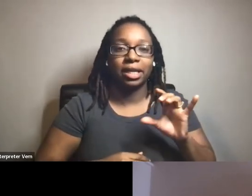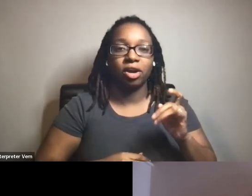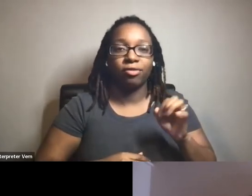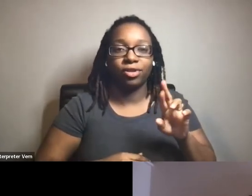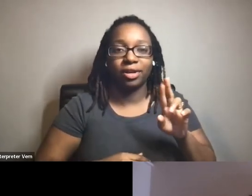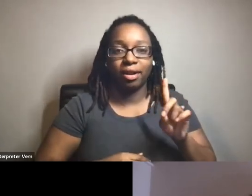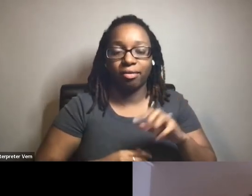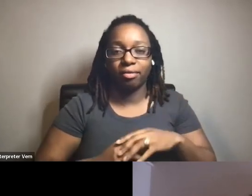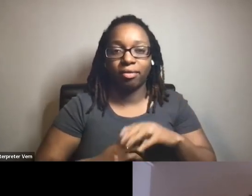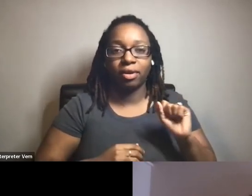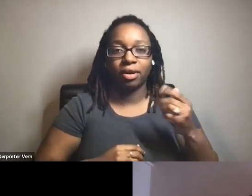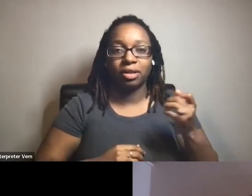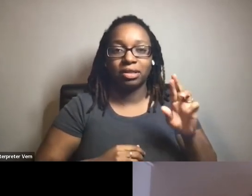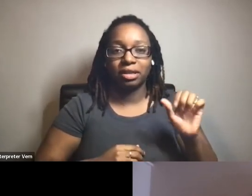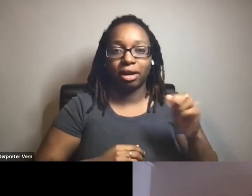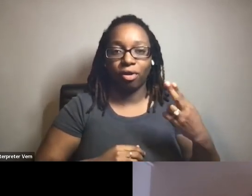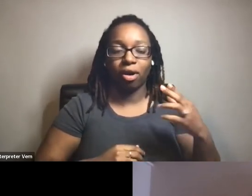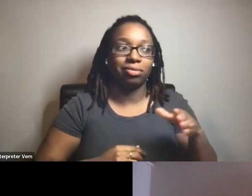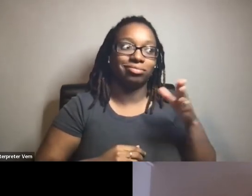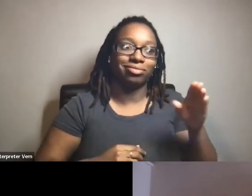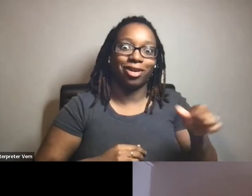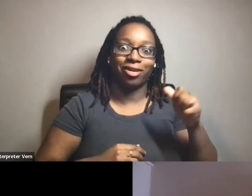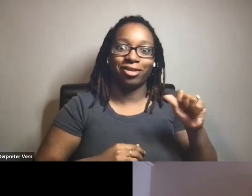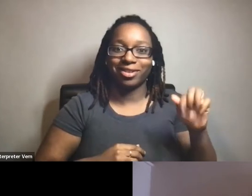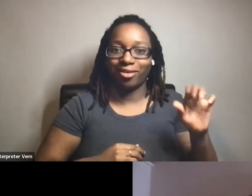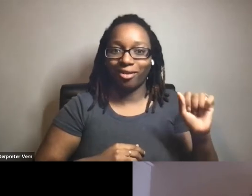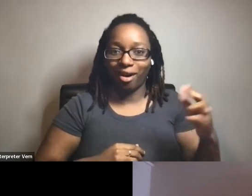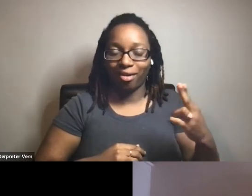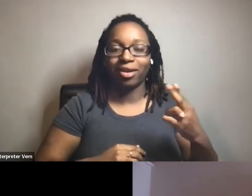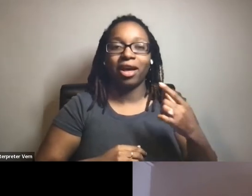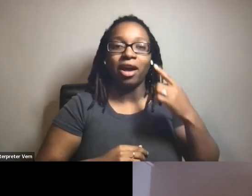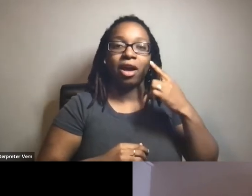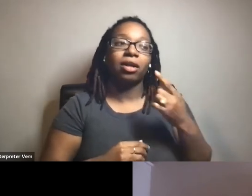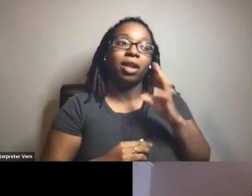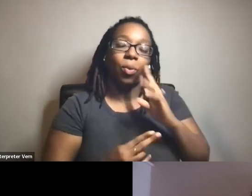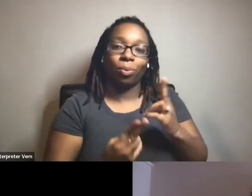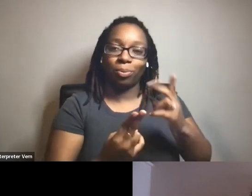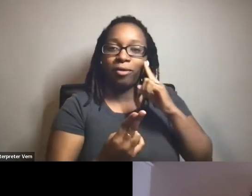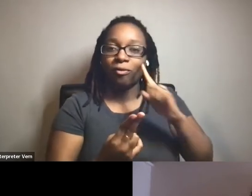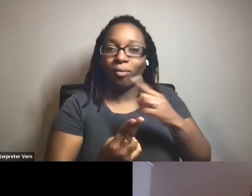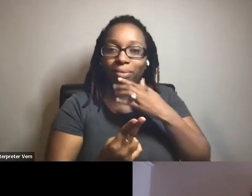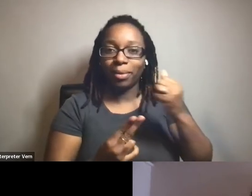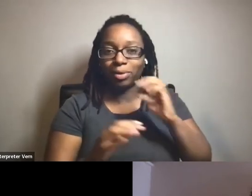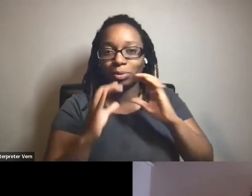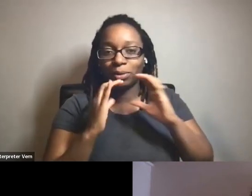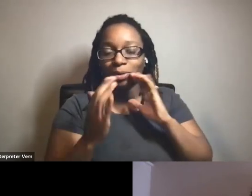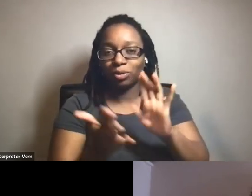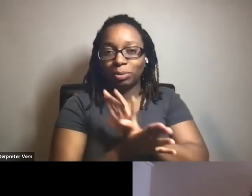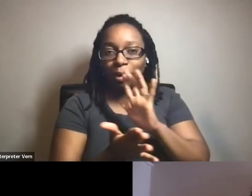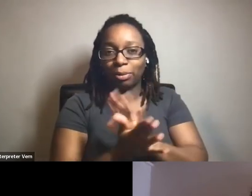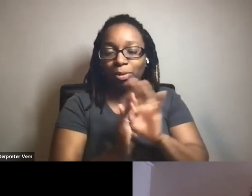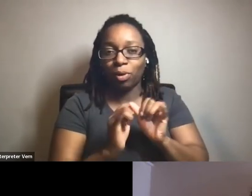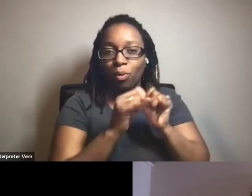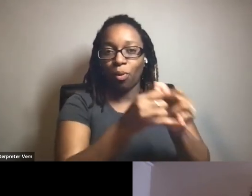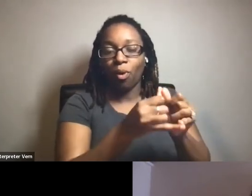and Sarah Horton, and it is one of the candidates for the best communication paper awards. I've seen all three of